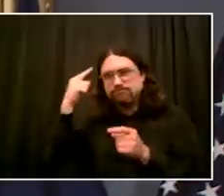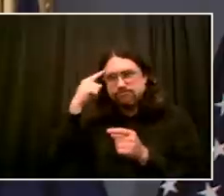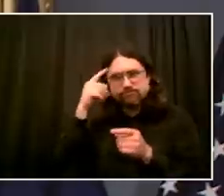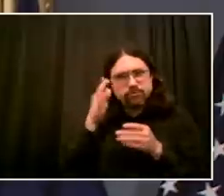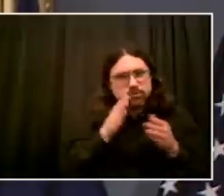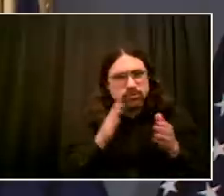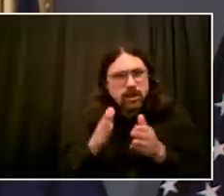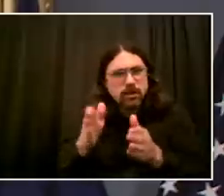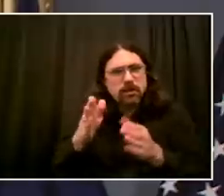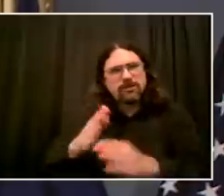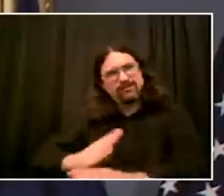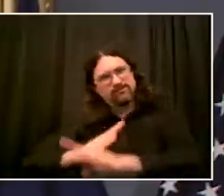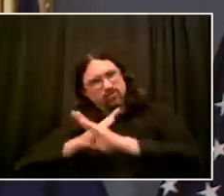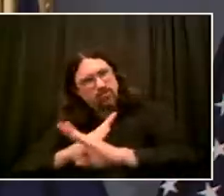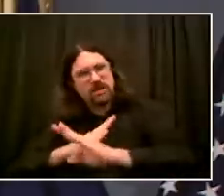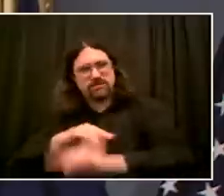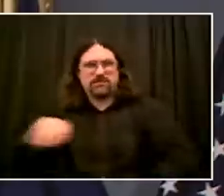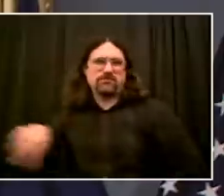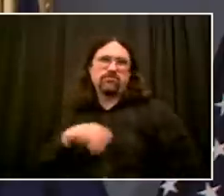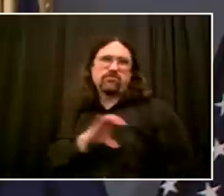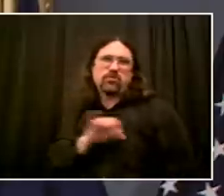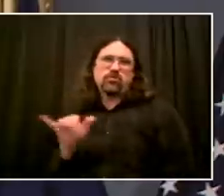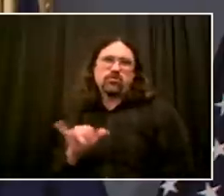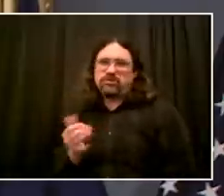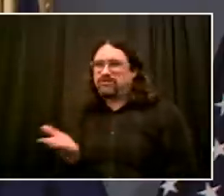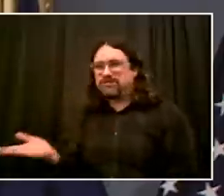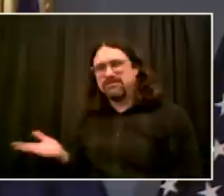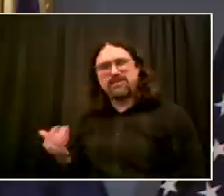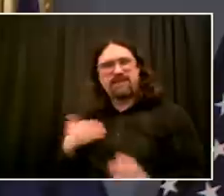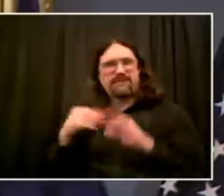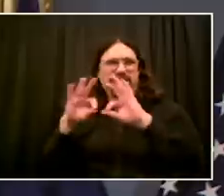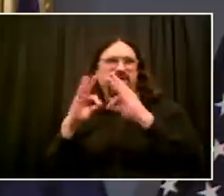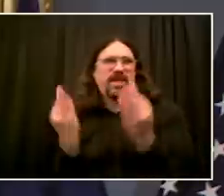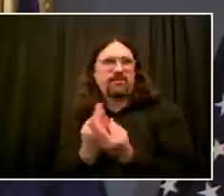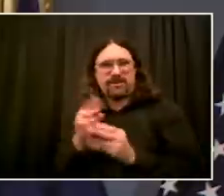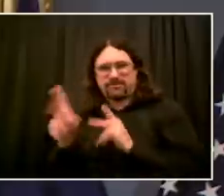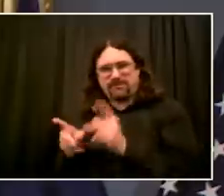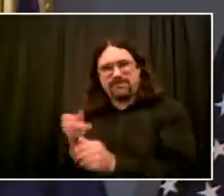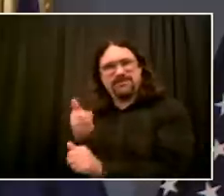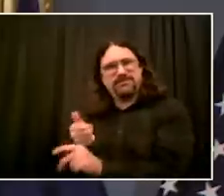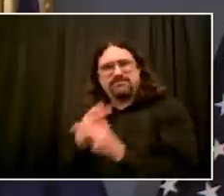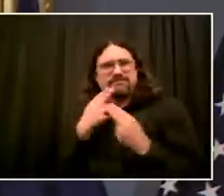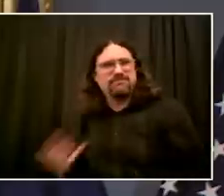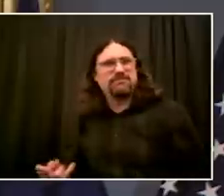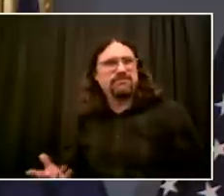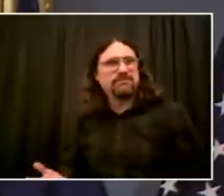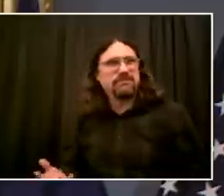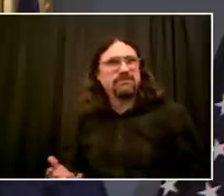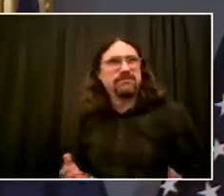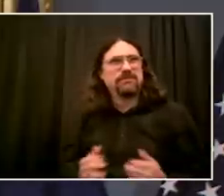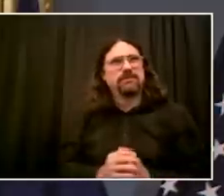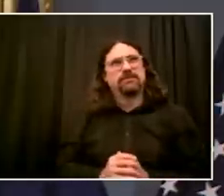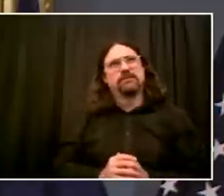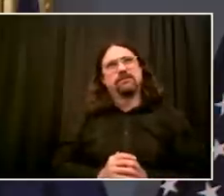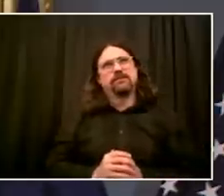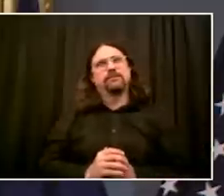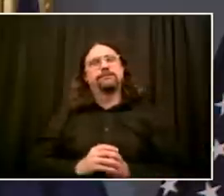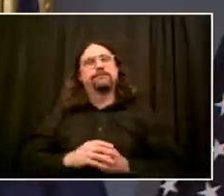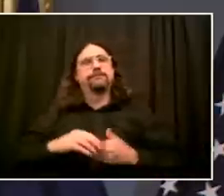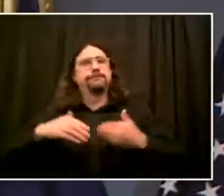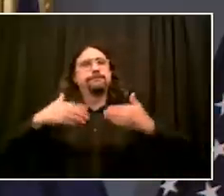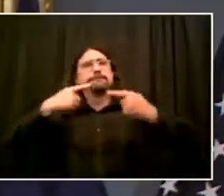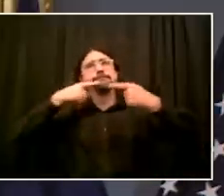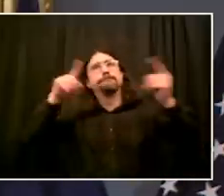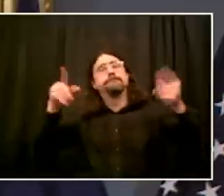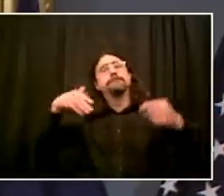AM New York is up next. Todd. Mr. Mayor, Commissioner Shea, I hope you're doing OK. All I know